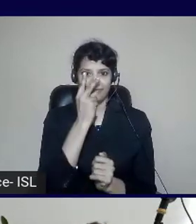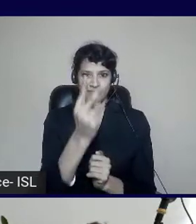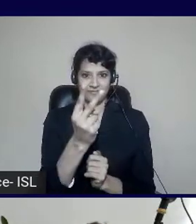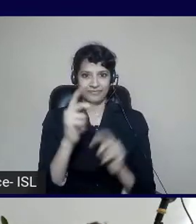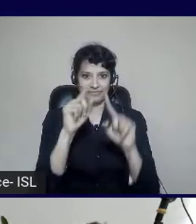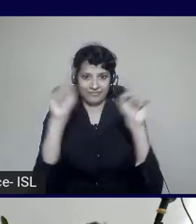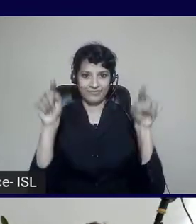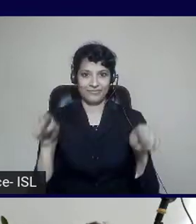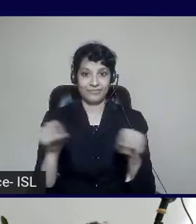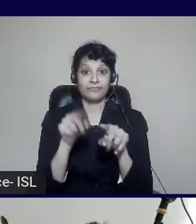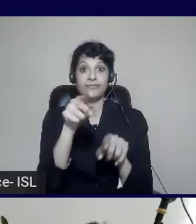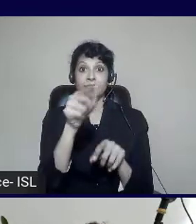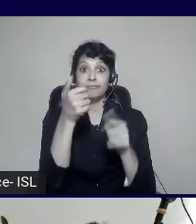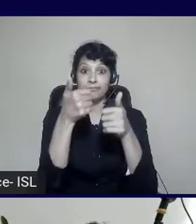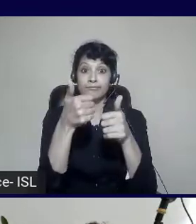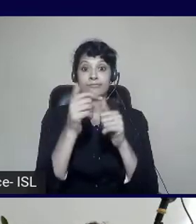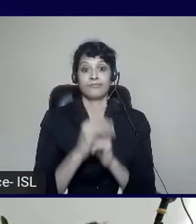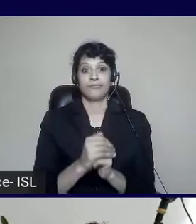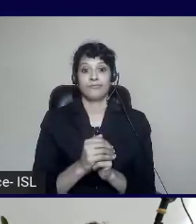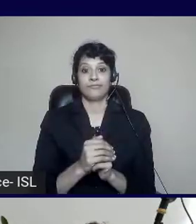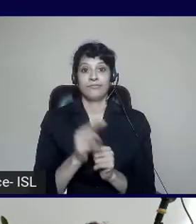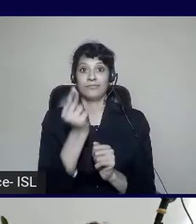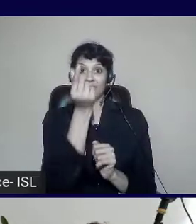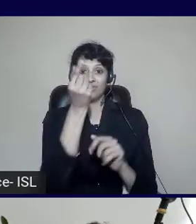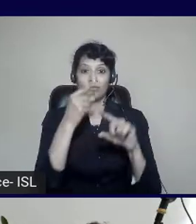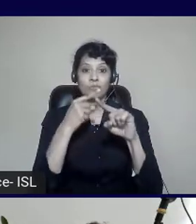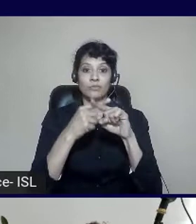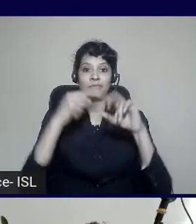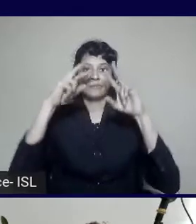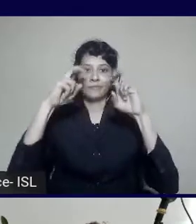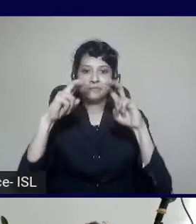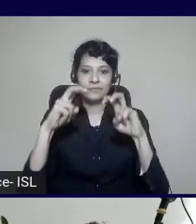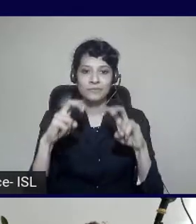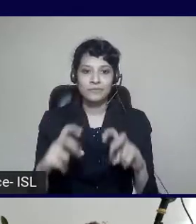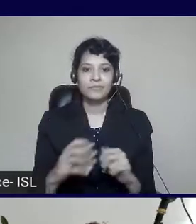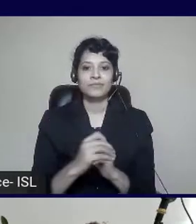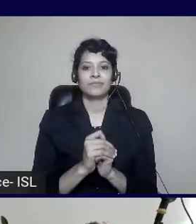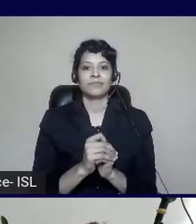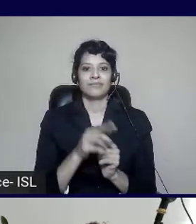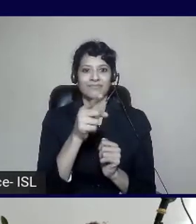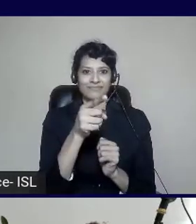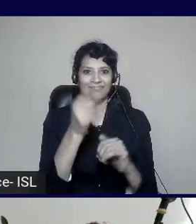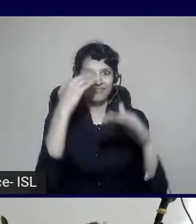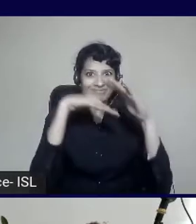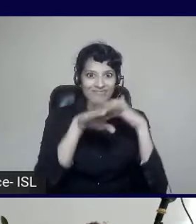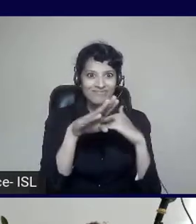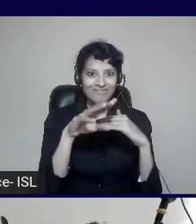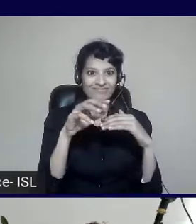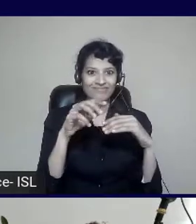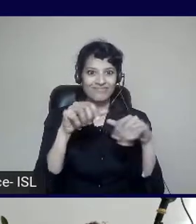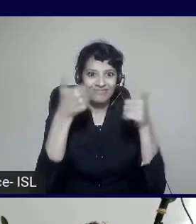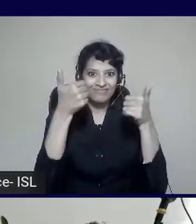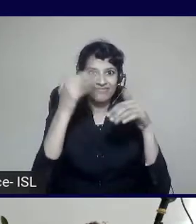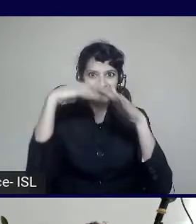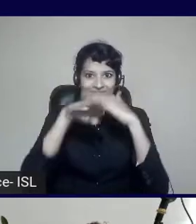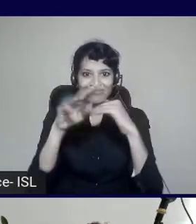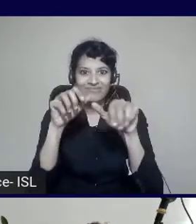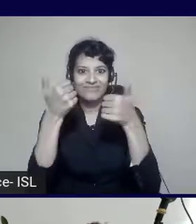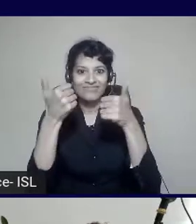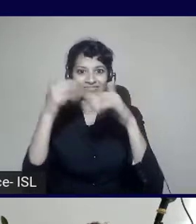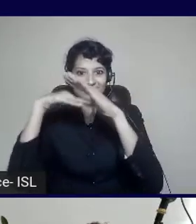UX research, you include accessibility. On your UX design, accessibility. Your wireframe,